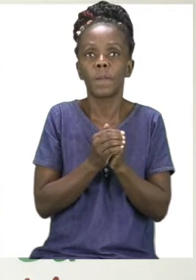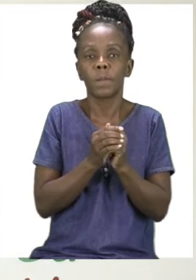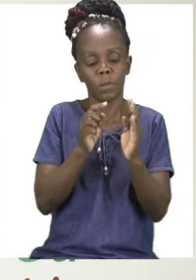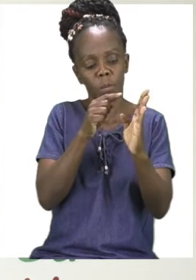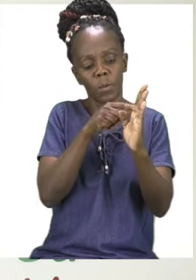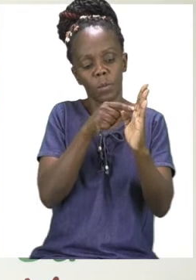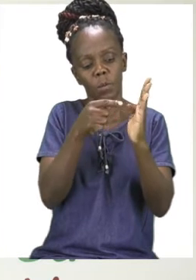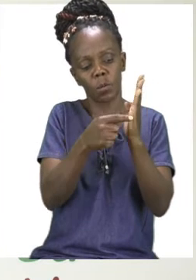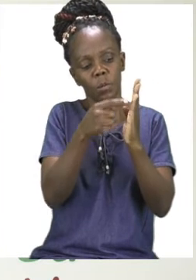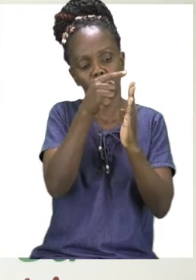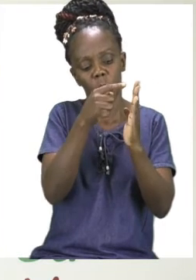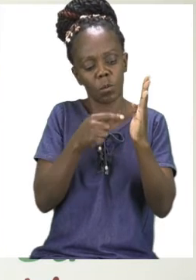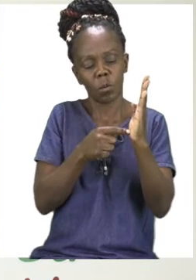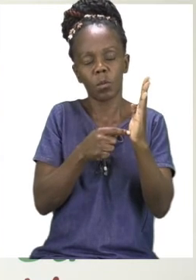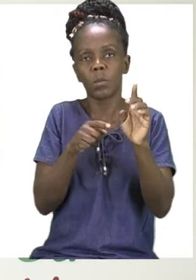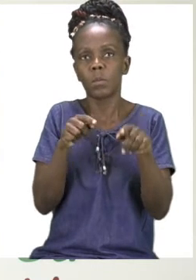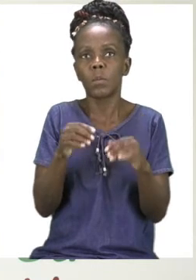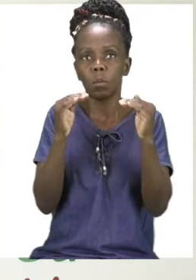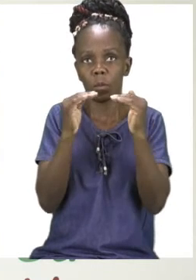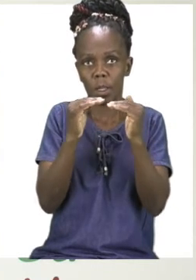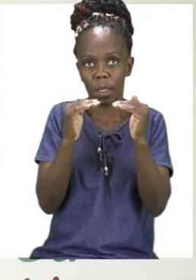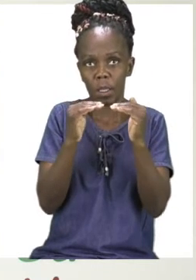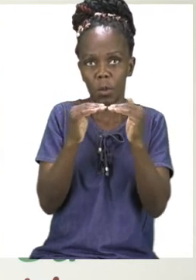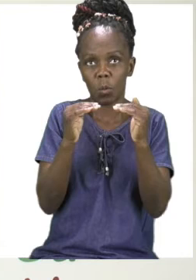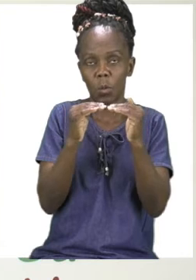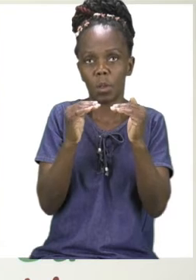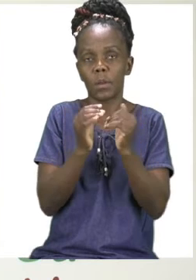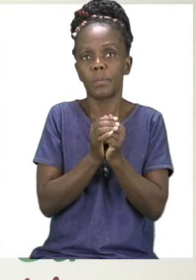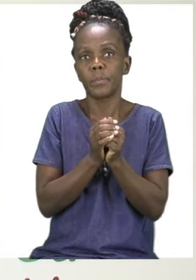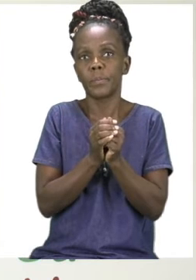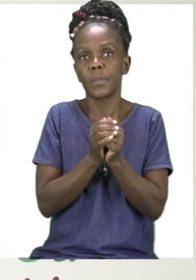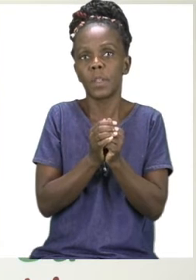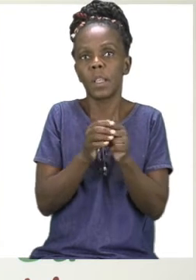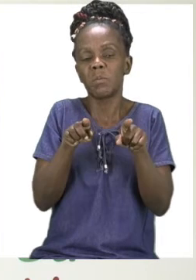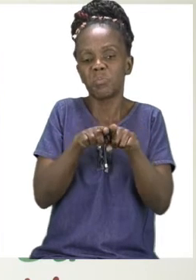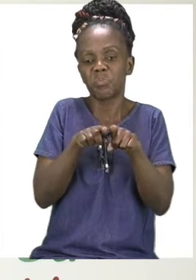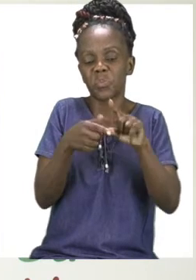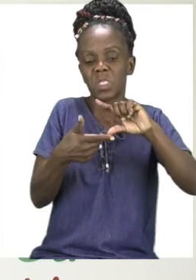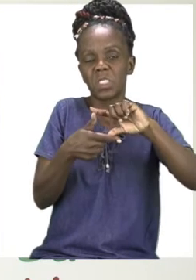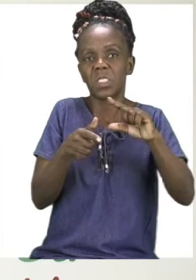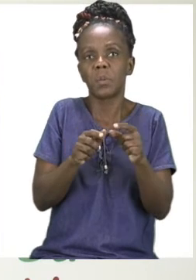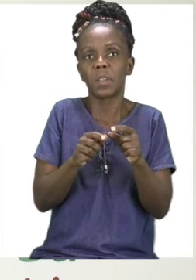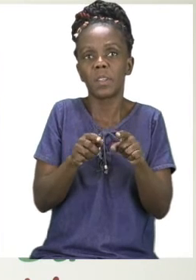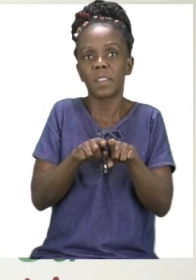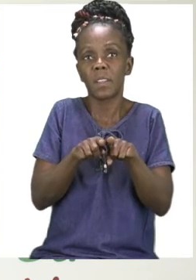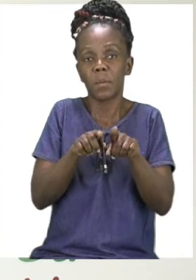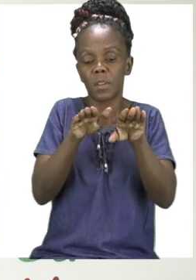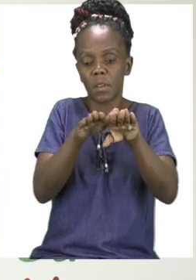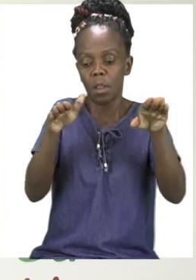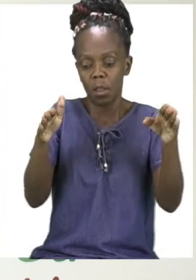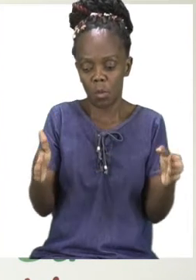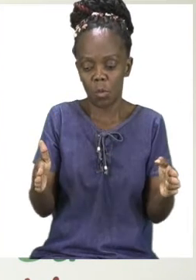sides and it is shaped like a box. So it is going to be our job to